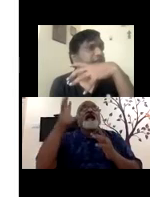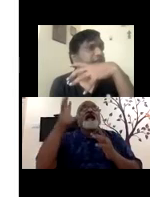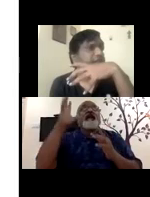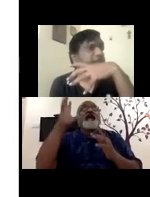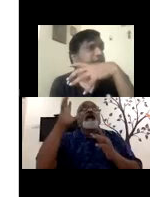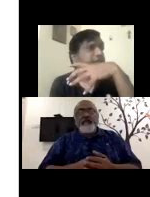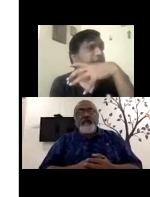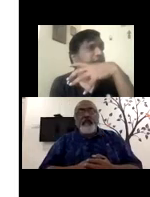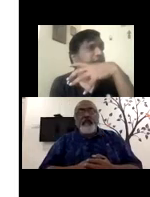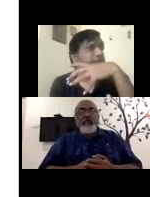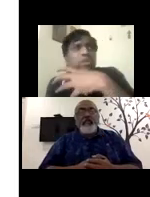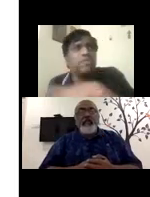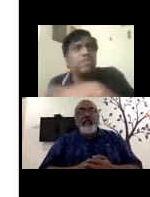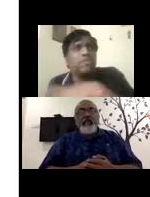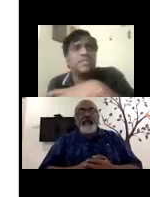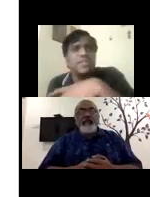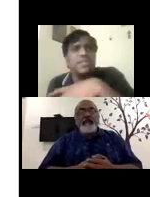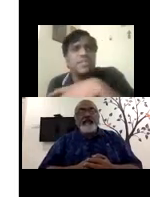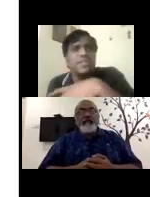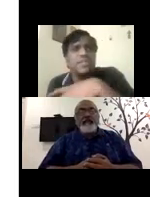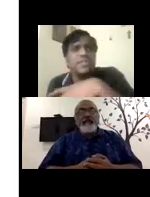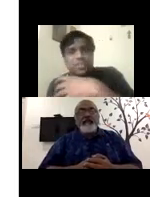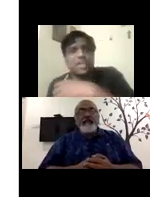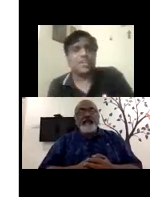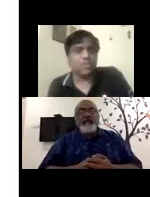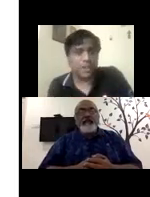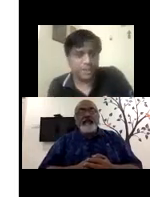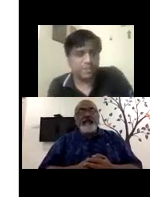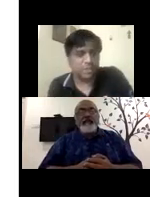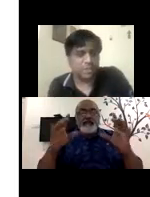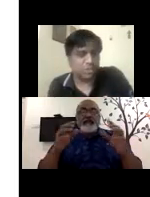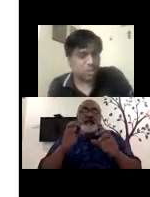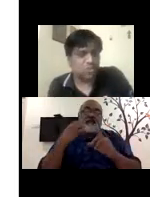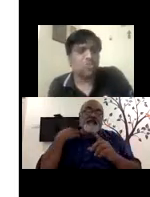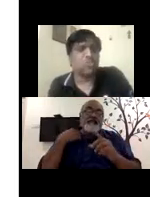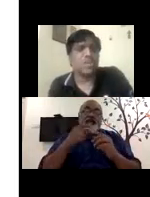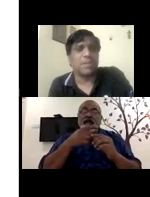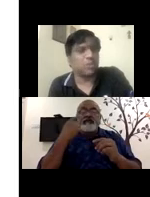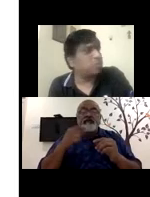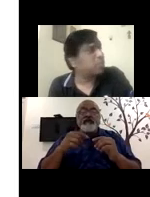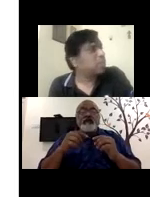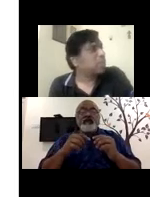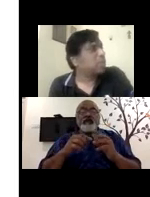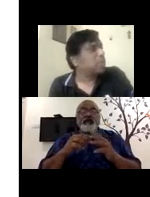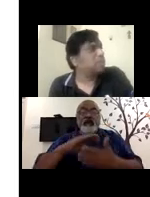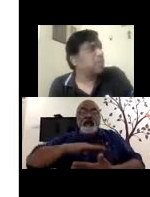access to a device is always a higher challenge to address because it costs more to the laptop.